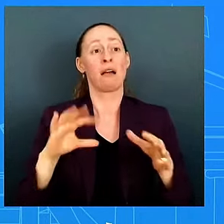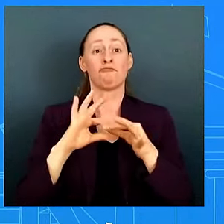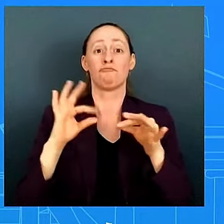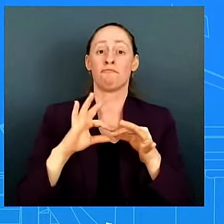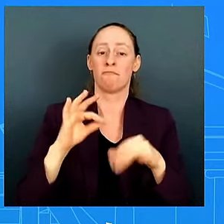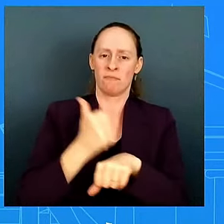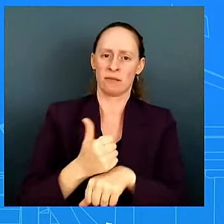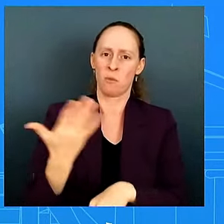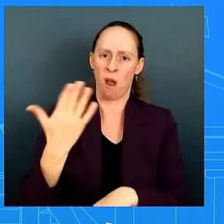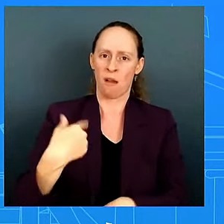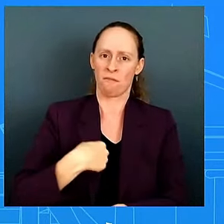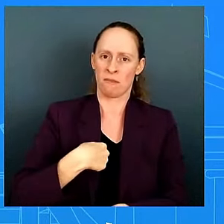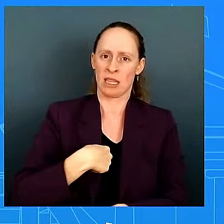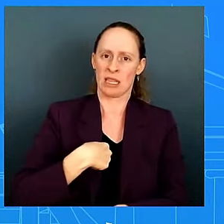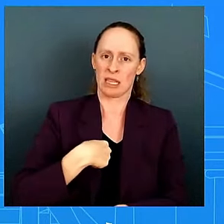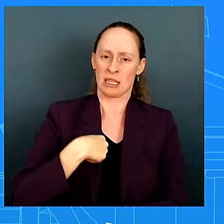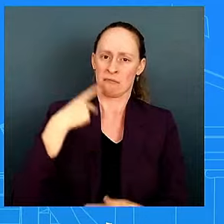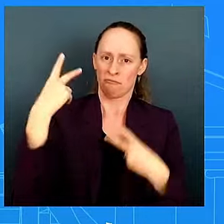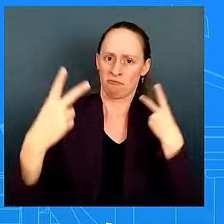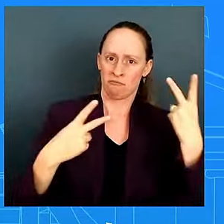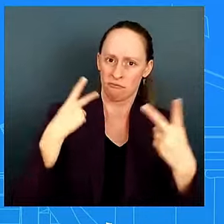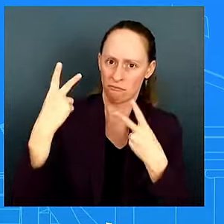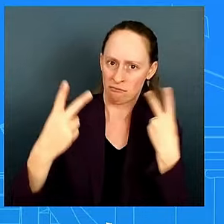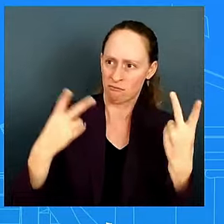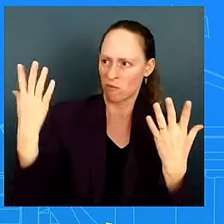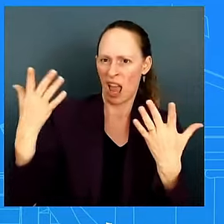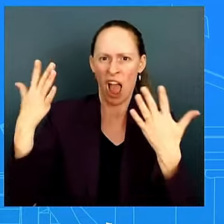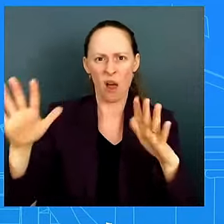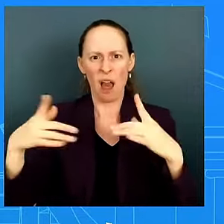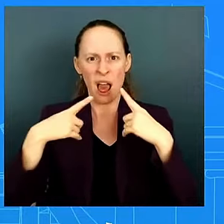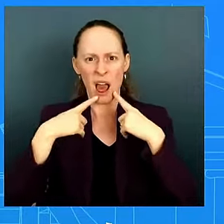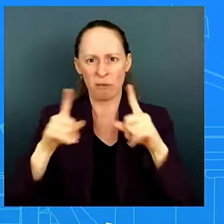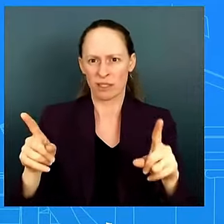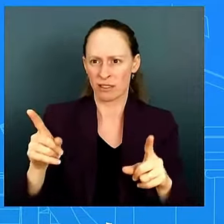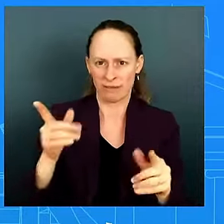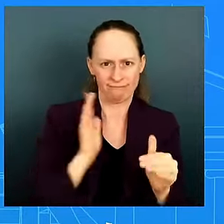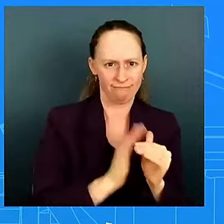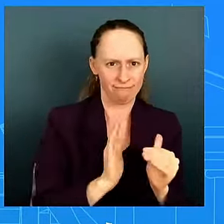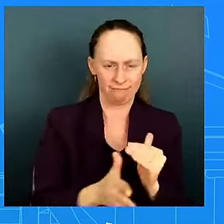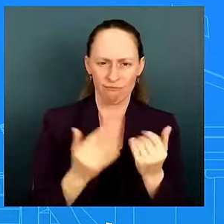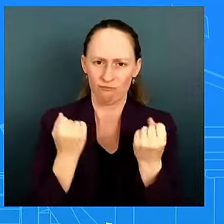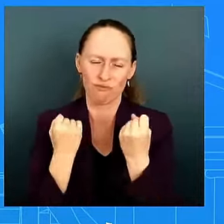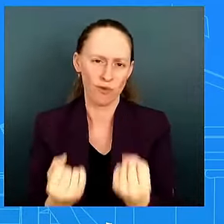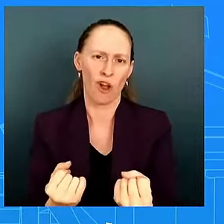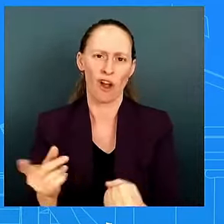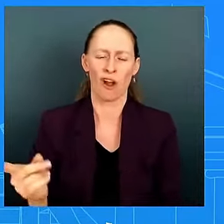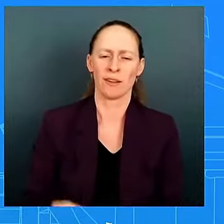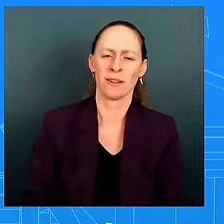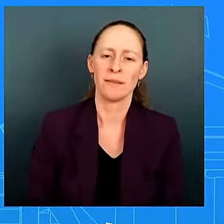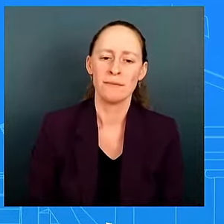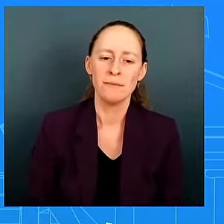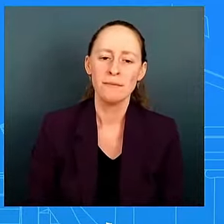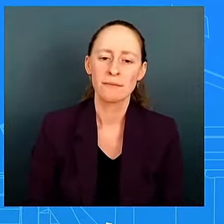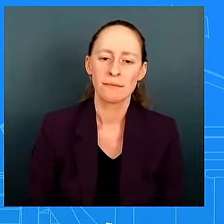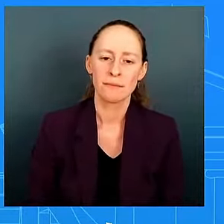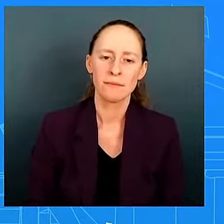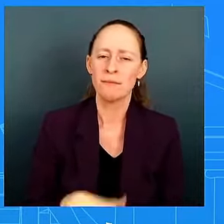to to deliver on behalf of the american people so i just do want i do want to be i guess just one follow-up is you know um